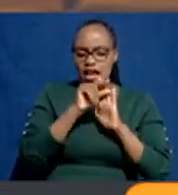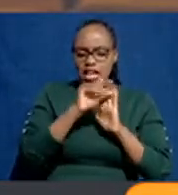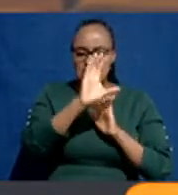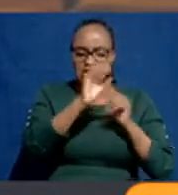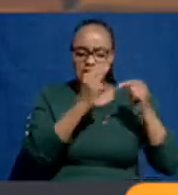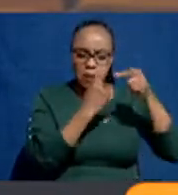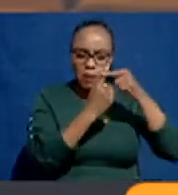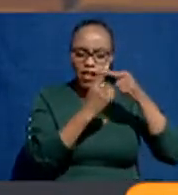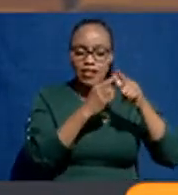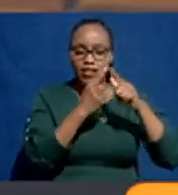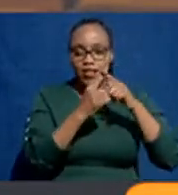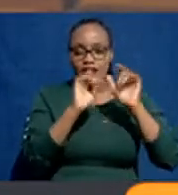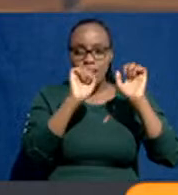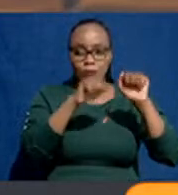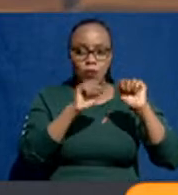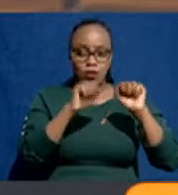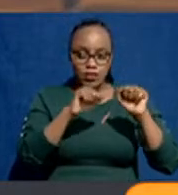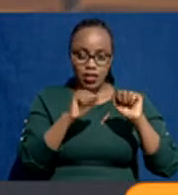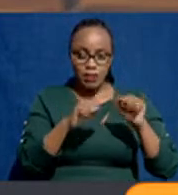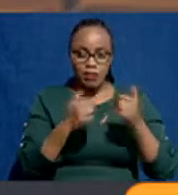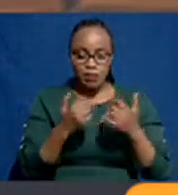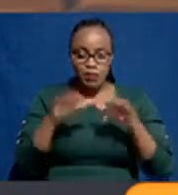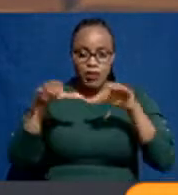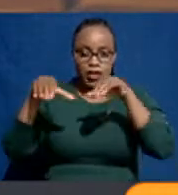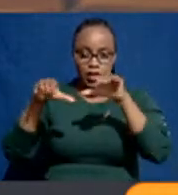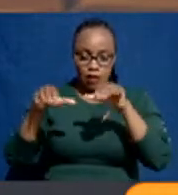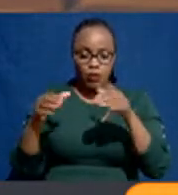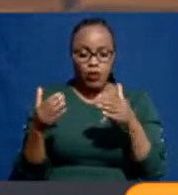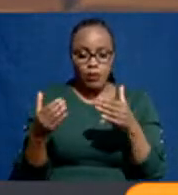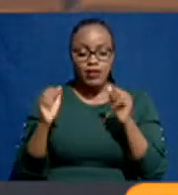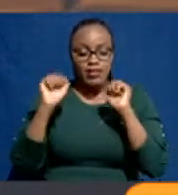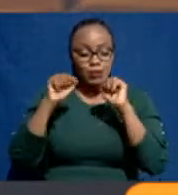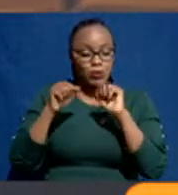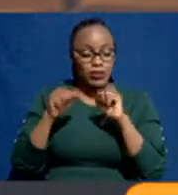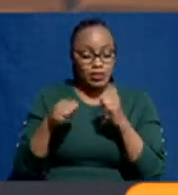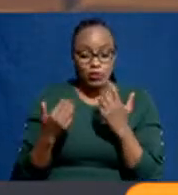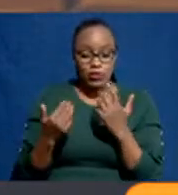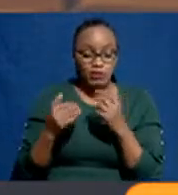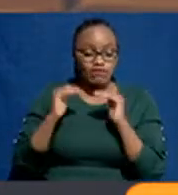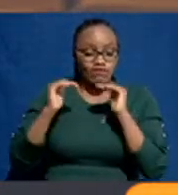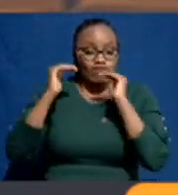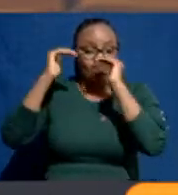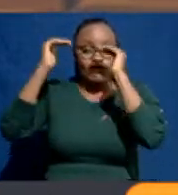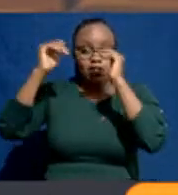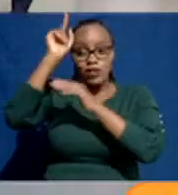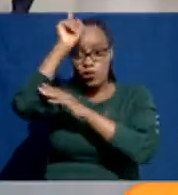definitely you can, you get into a diploma in architecture or engineering. Okay.